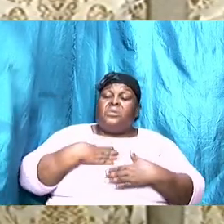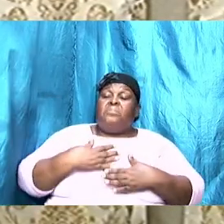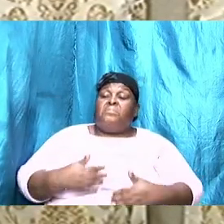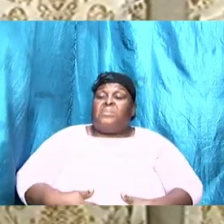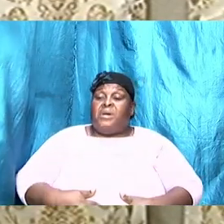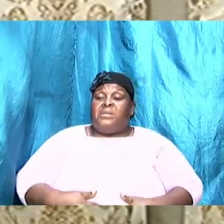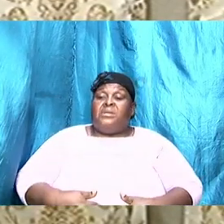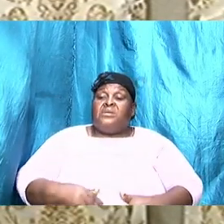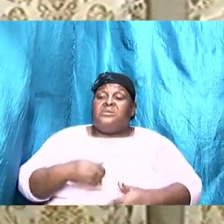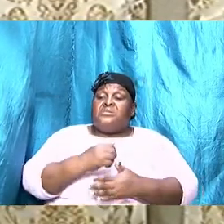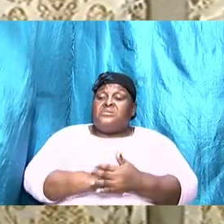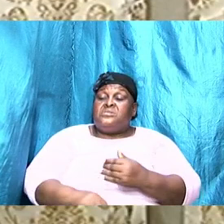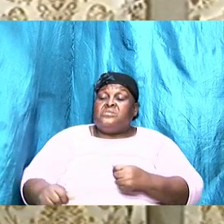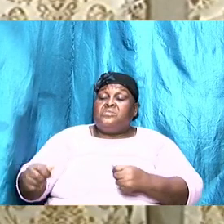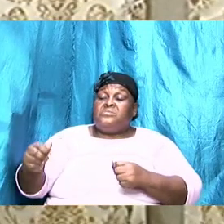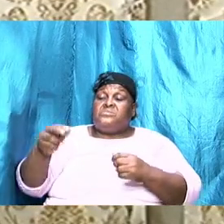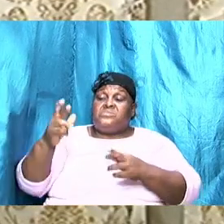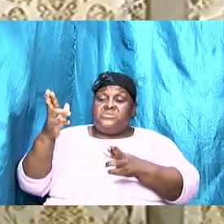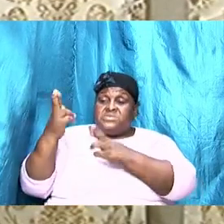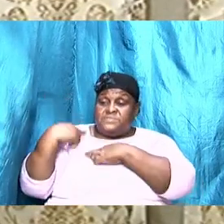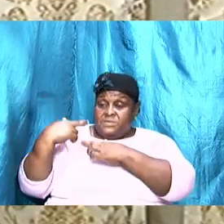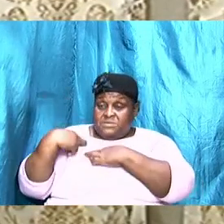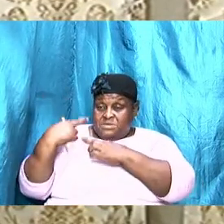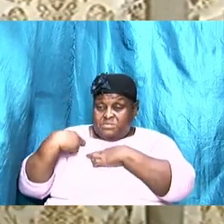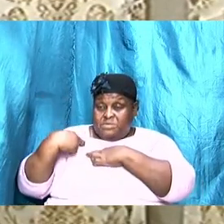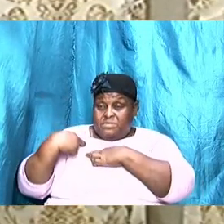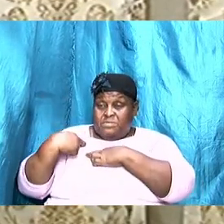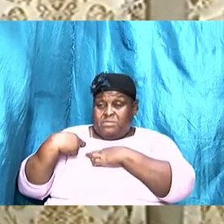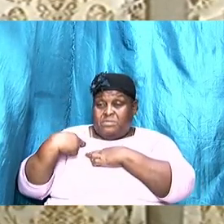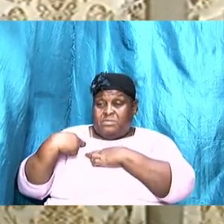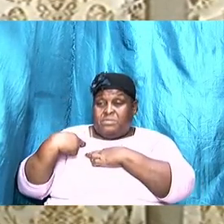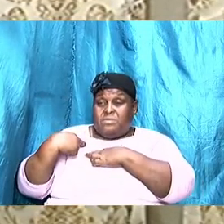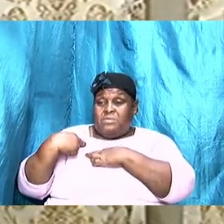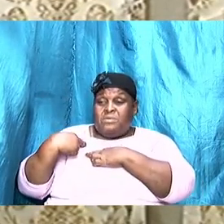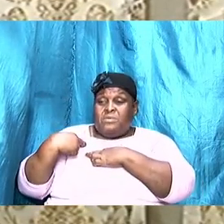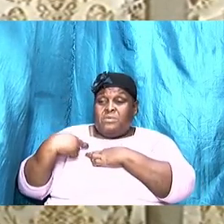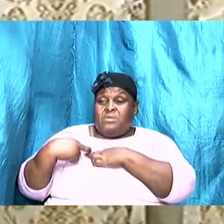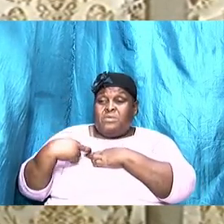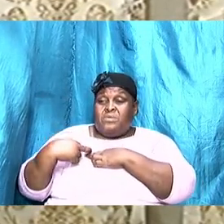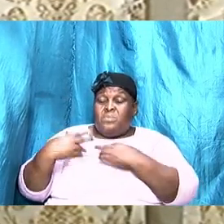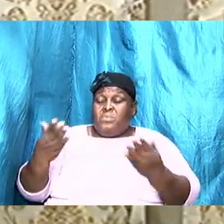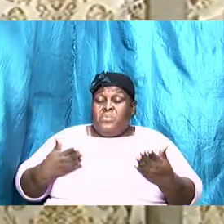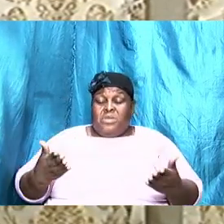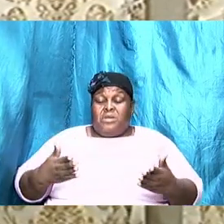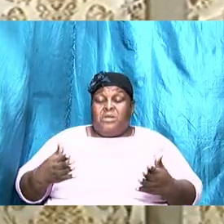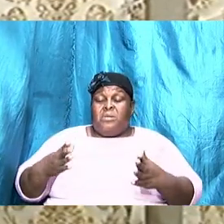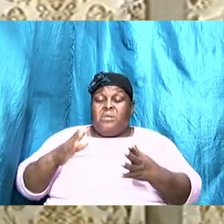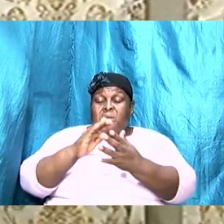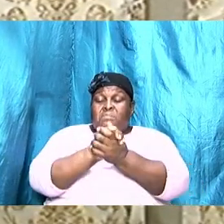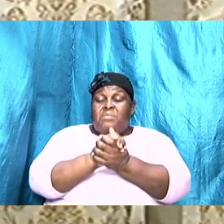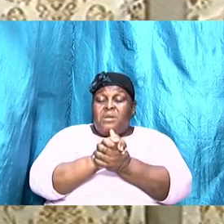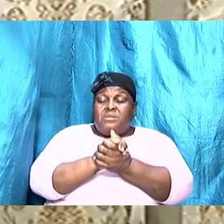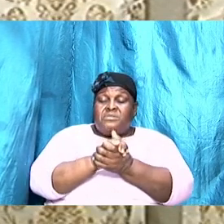for it being where it is right now and I say that